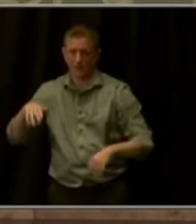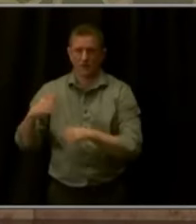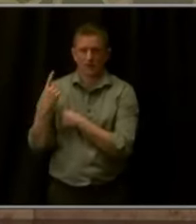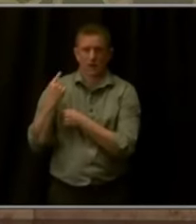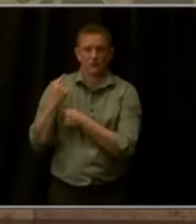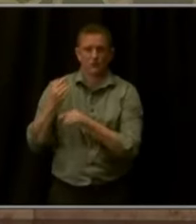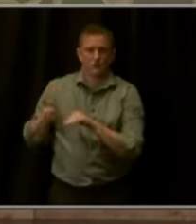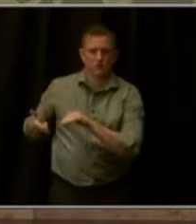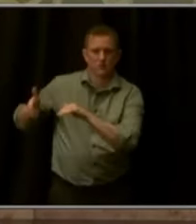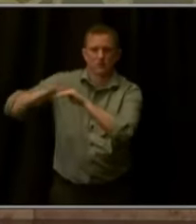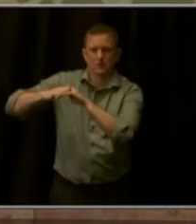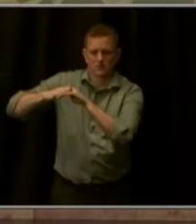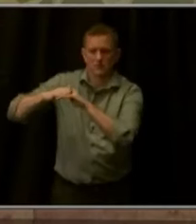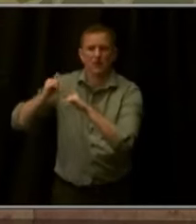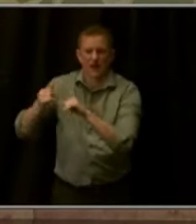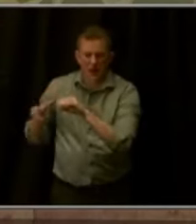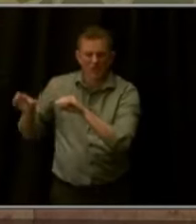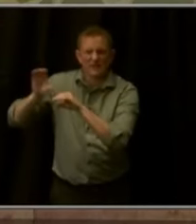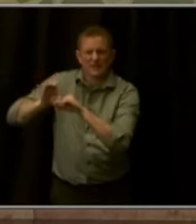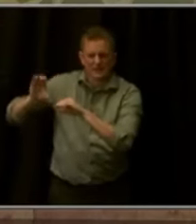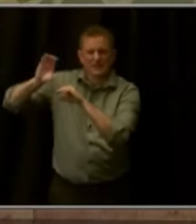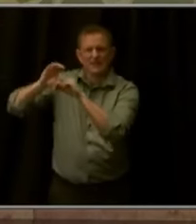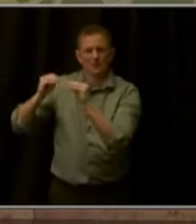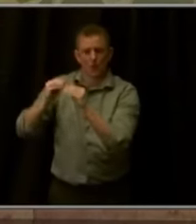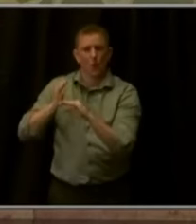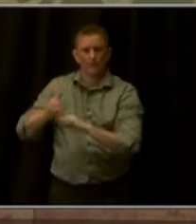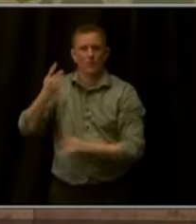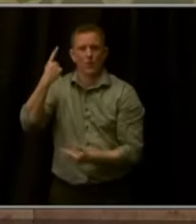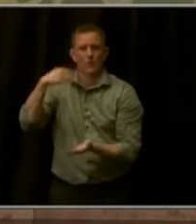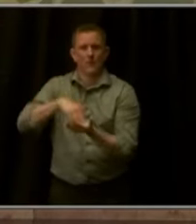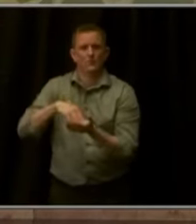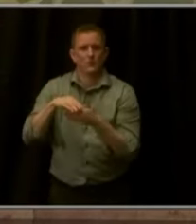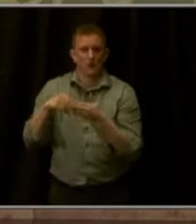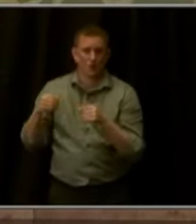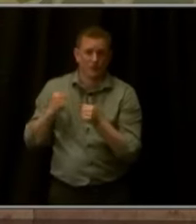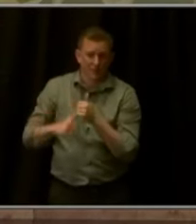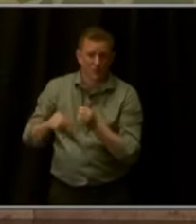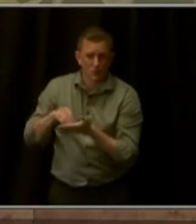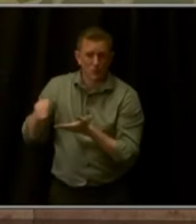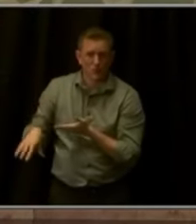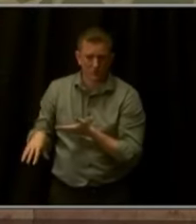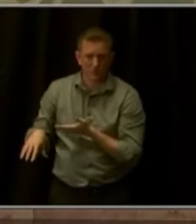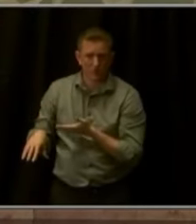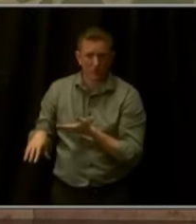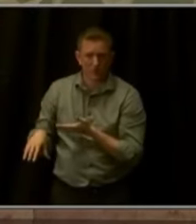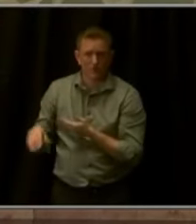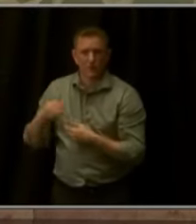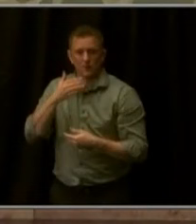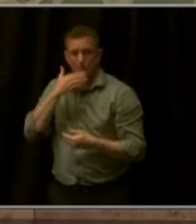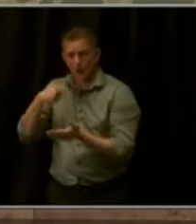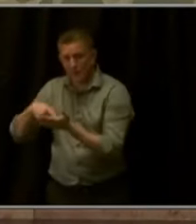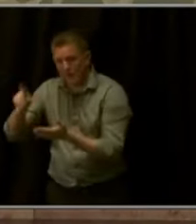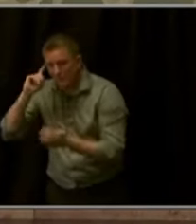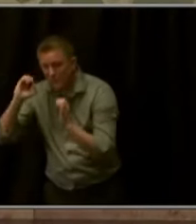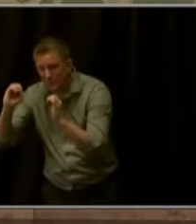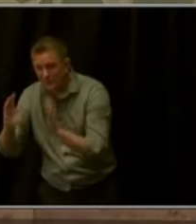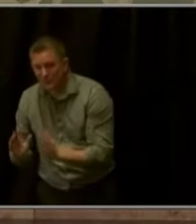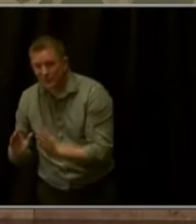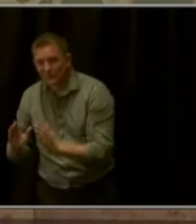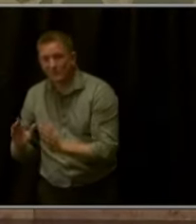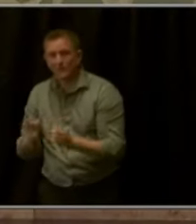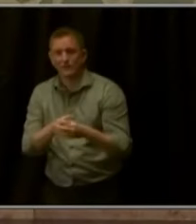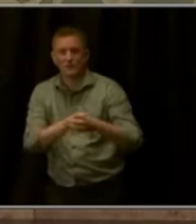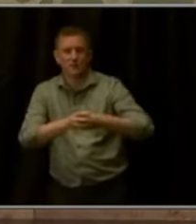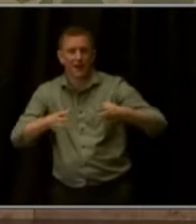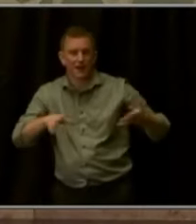dollars per student made possible by this legislature. It means better teacher pay, expanded learning opportunities for students,